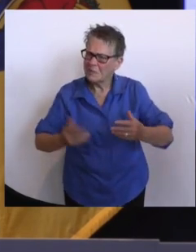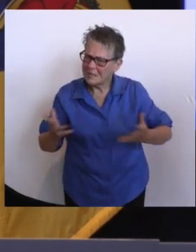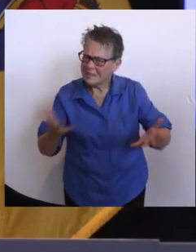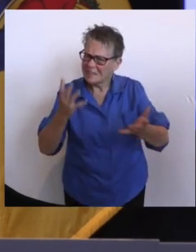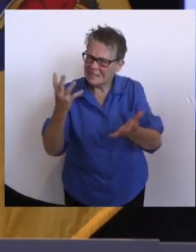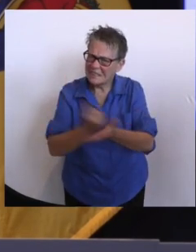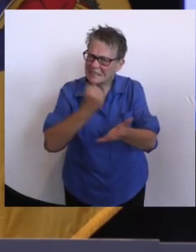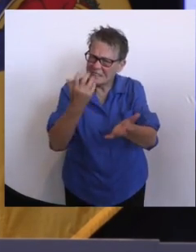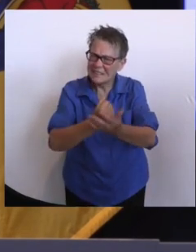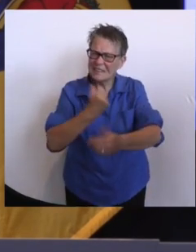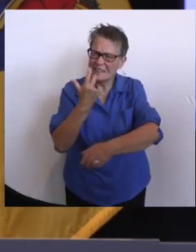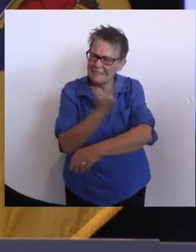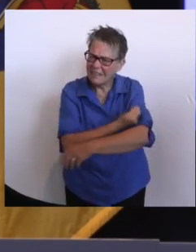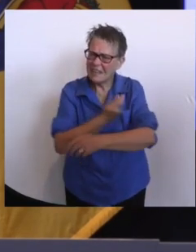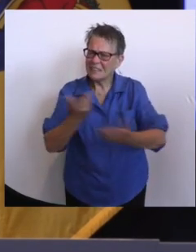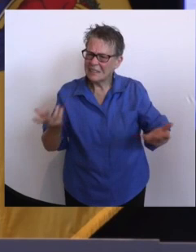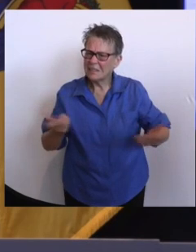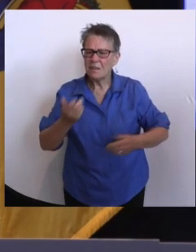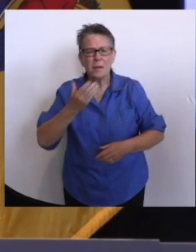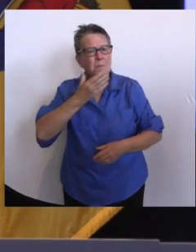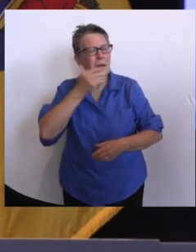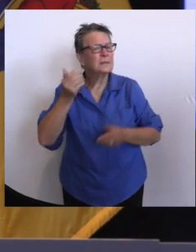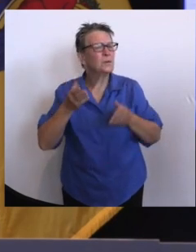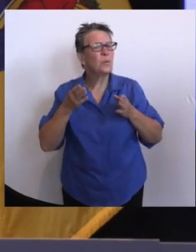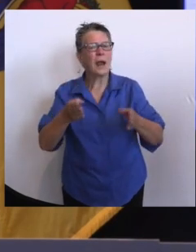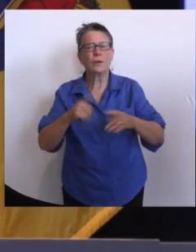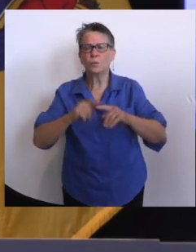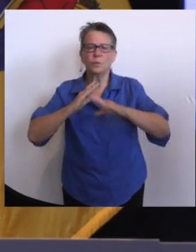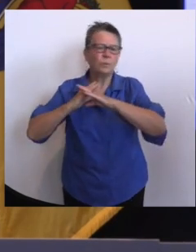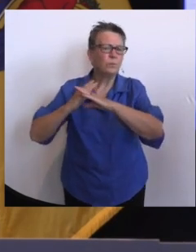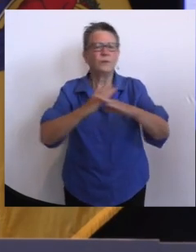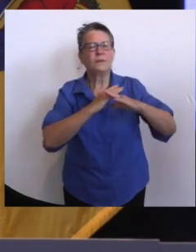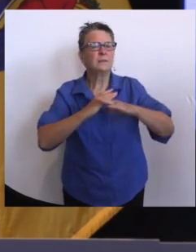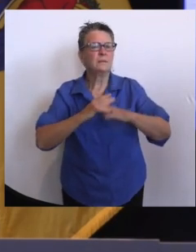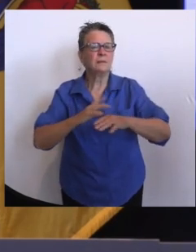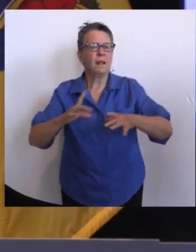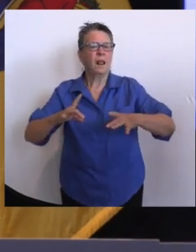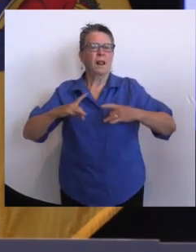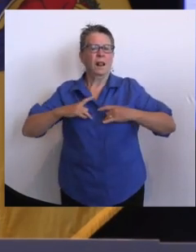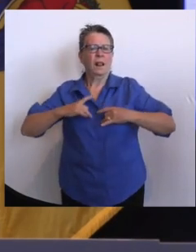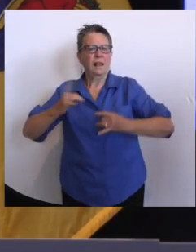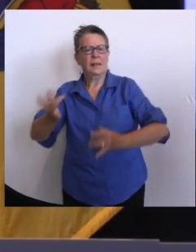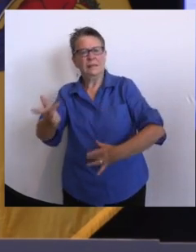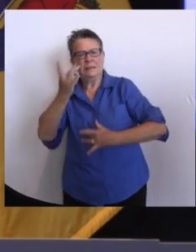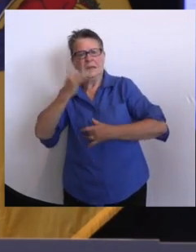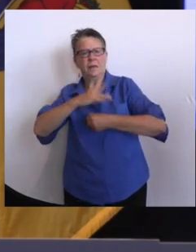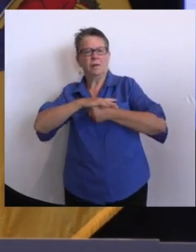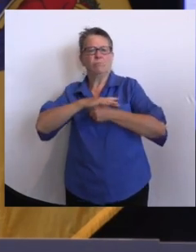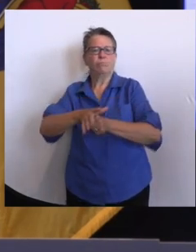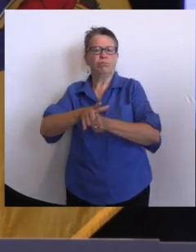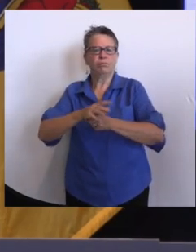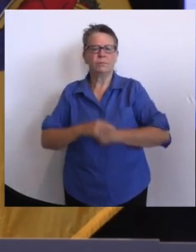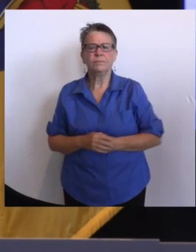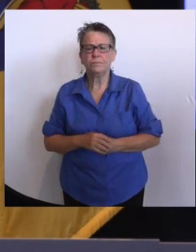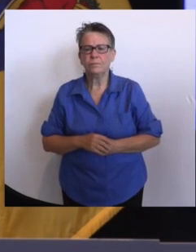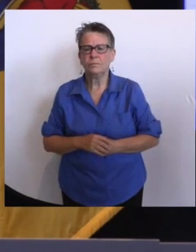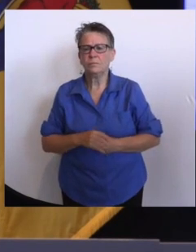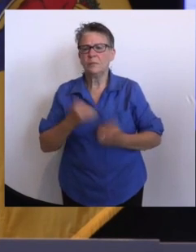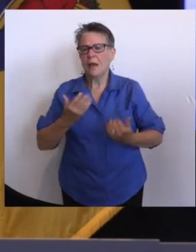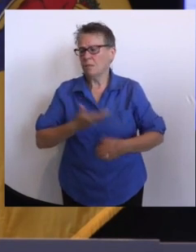number one weapon we've got. And we just need more folks to get there. Pat, welcome. Thank you for everything,